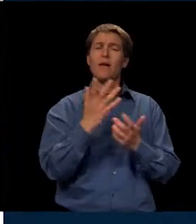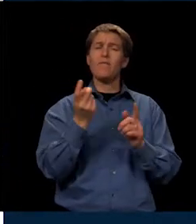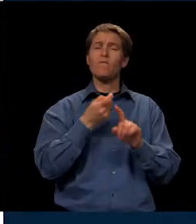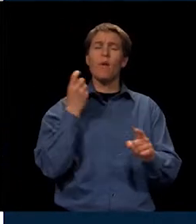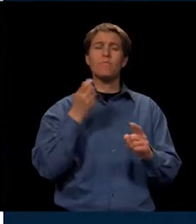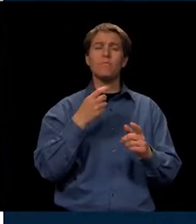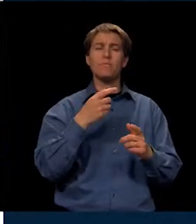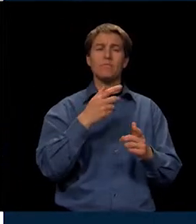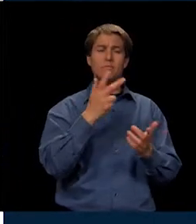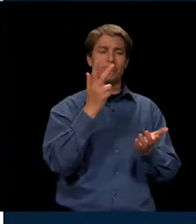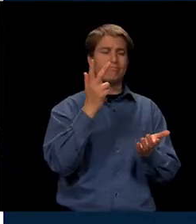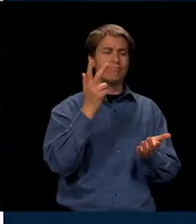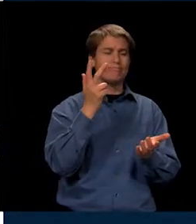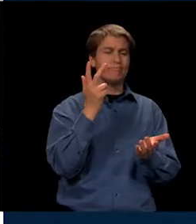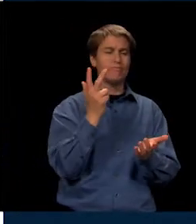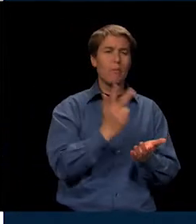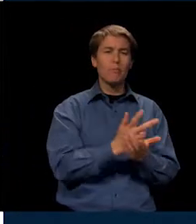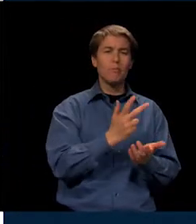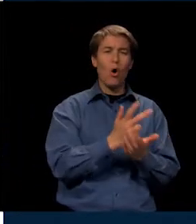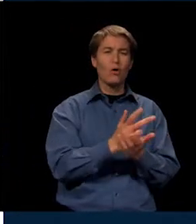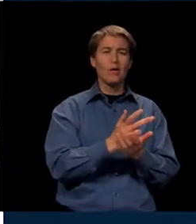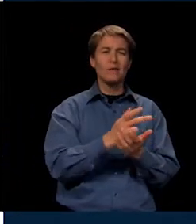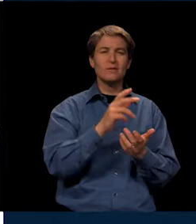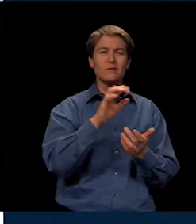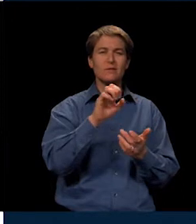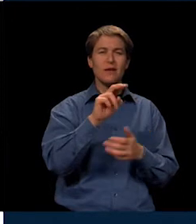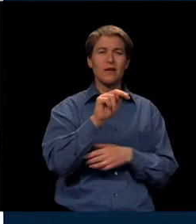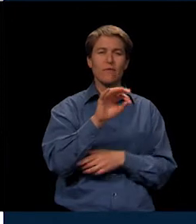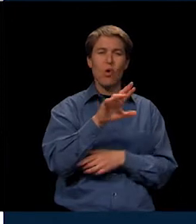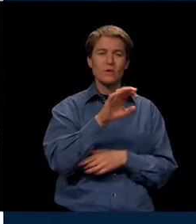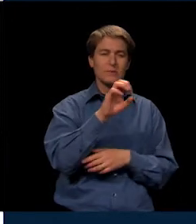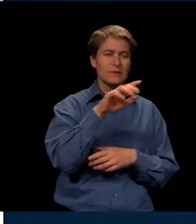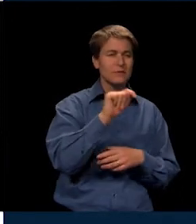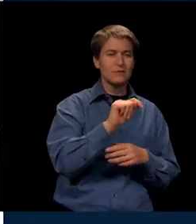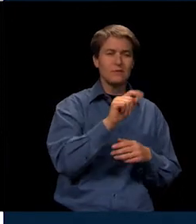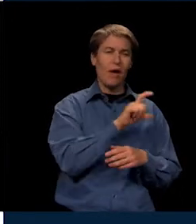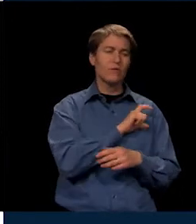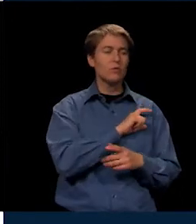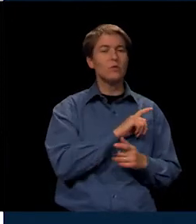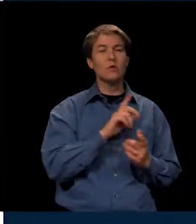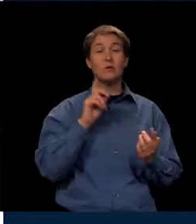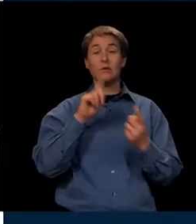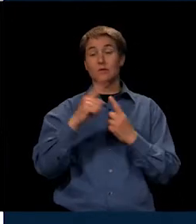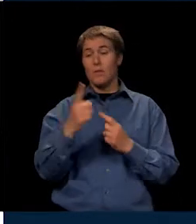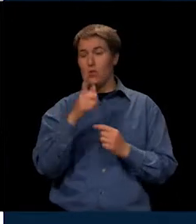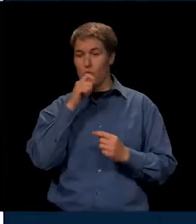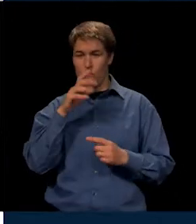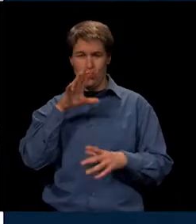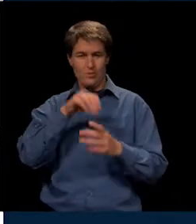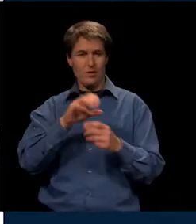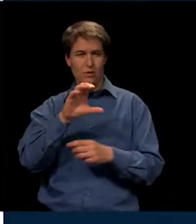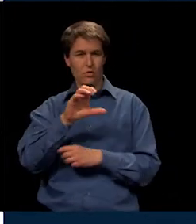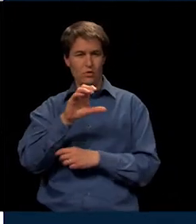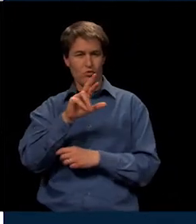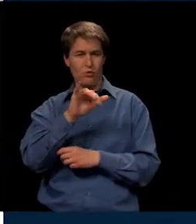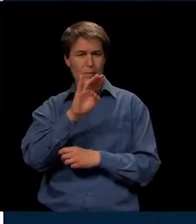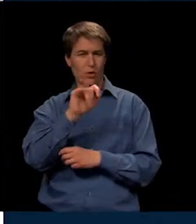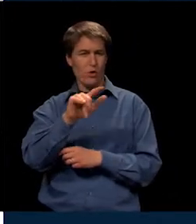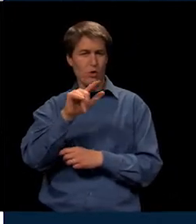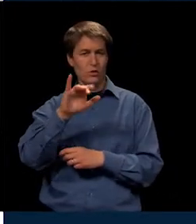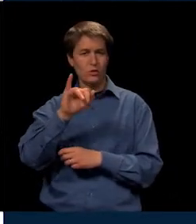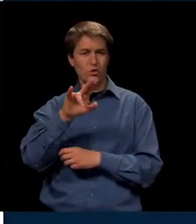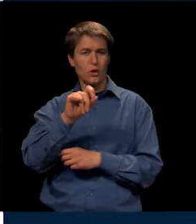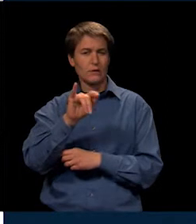a parking enforcement officer all the way up to someone that is going to get a criminal justice degree. So, again,